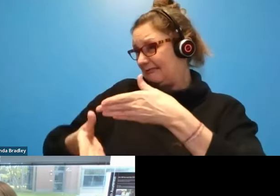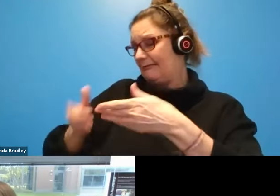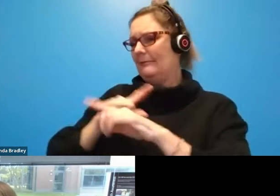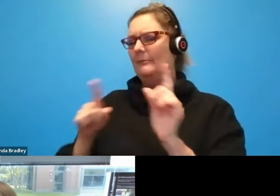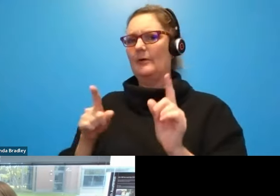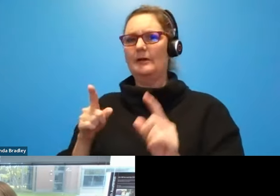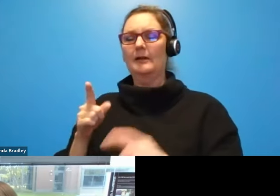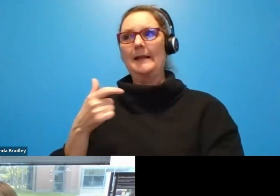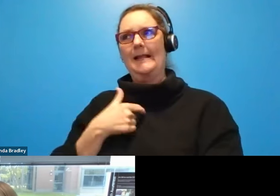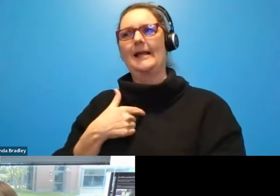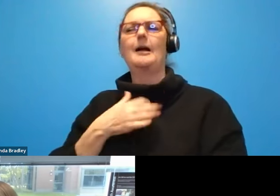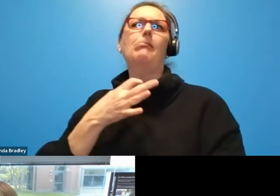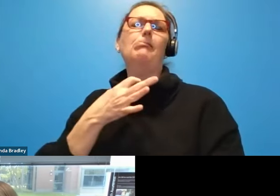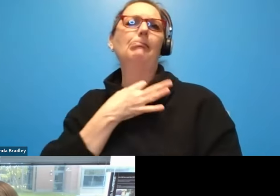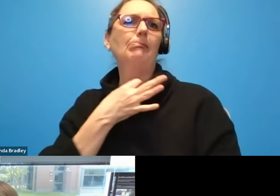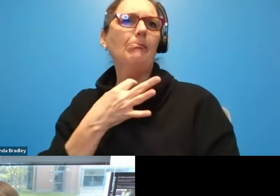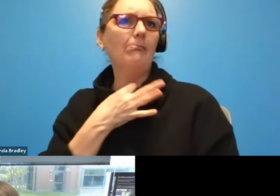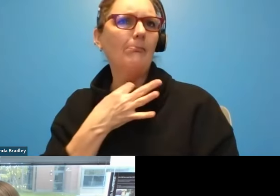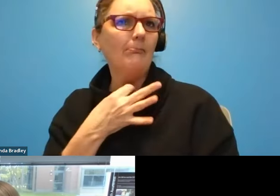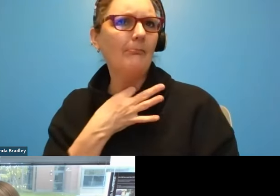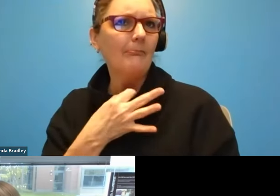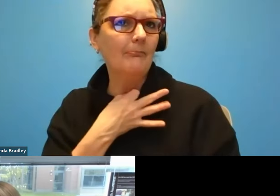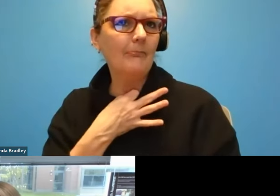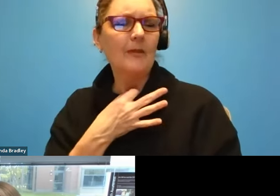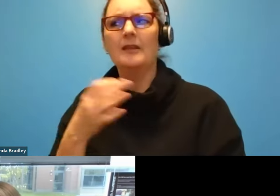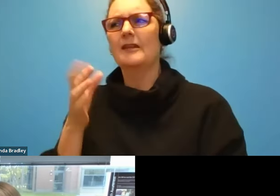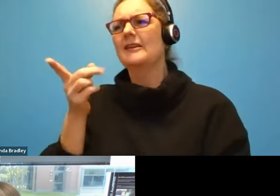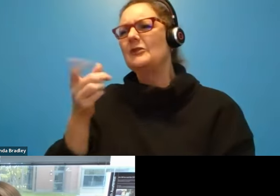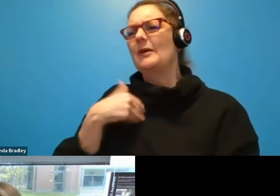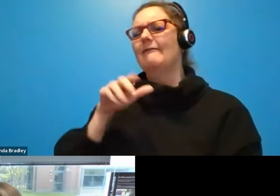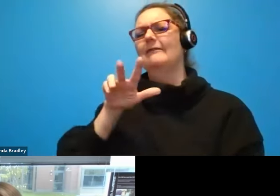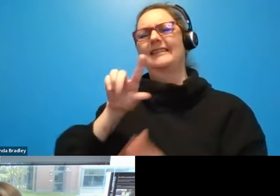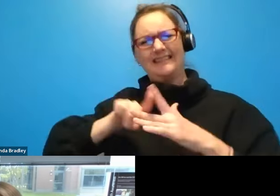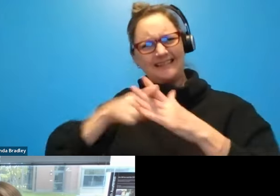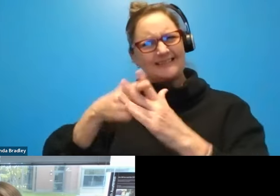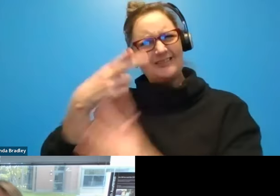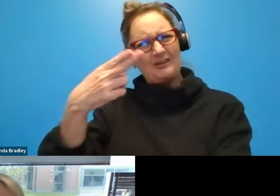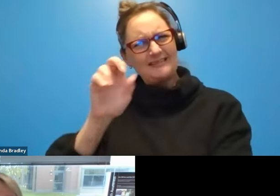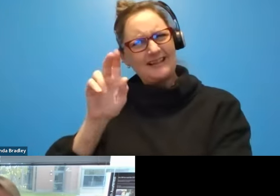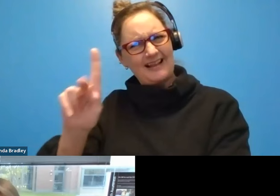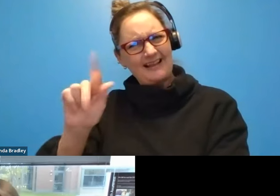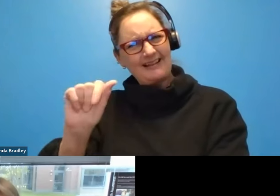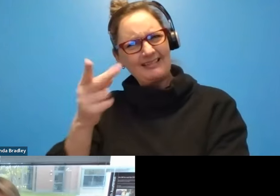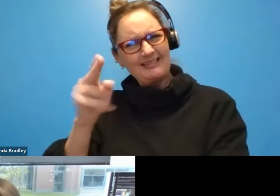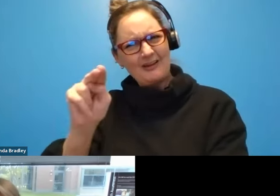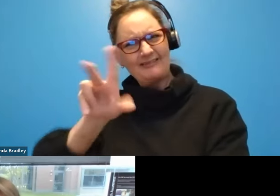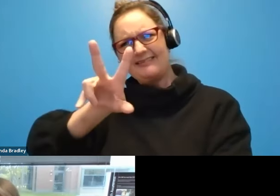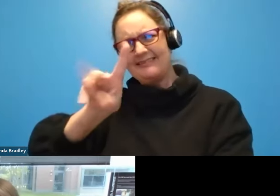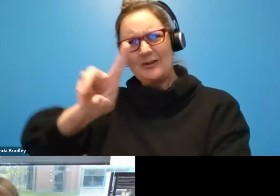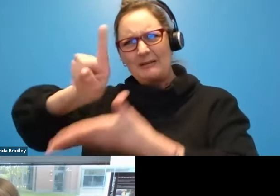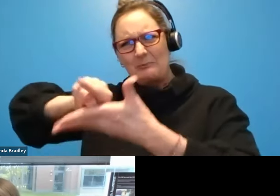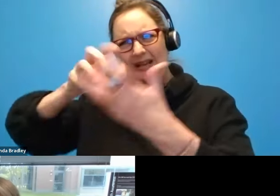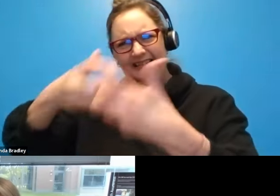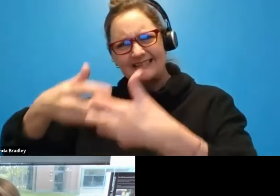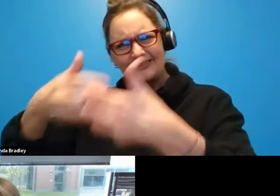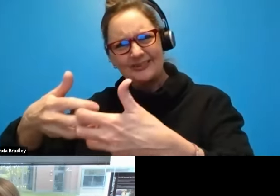I'm, I'm intrigued that you had a 3d, uh, that this started as a hackathon and 3d printing. So